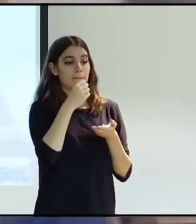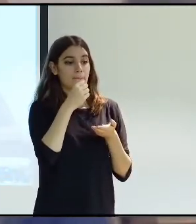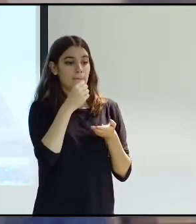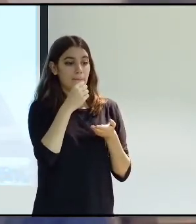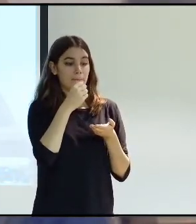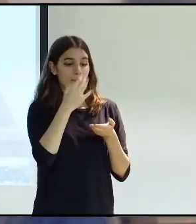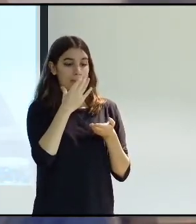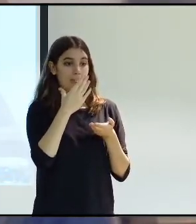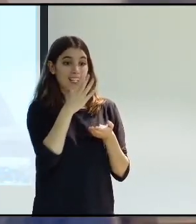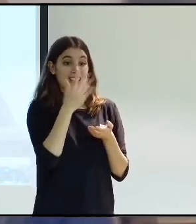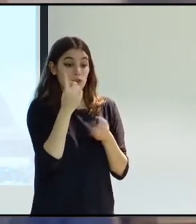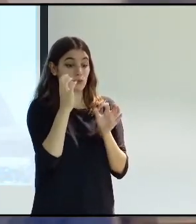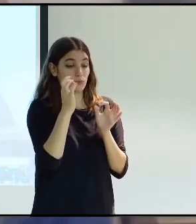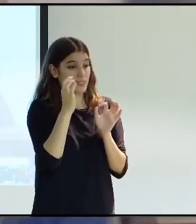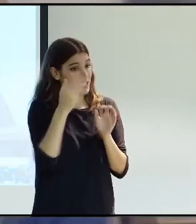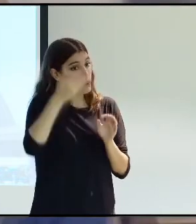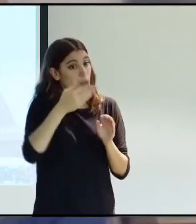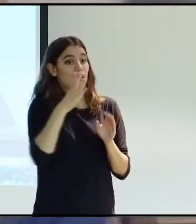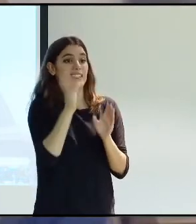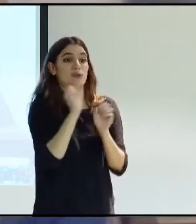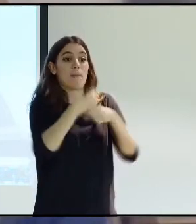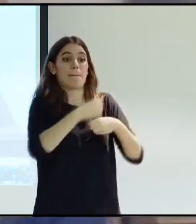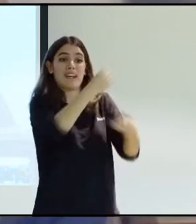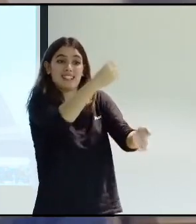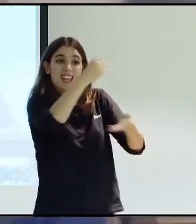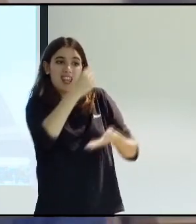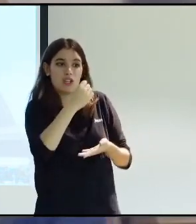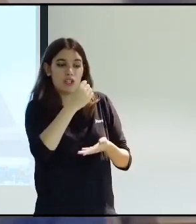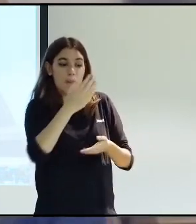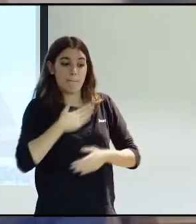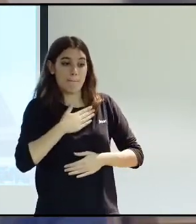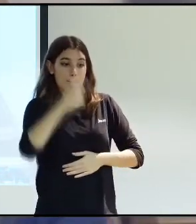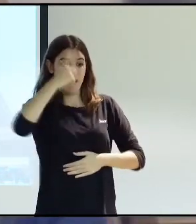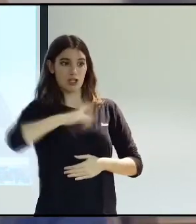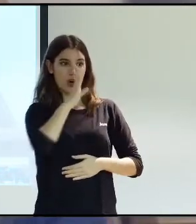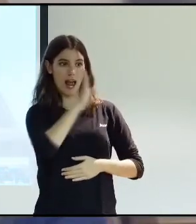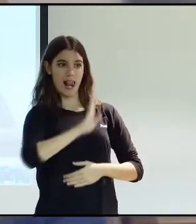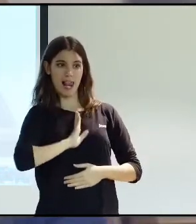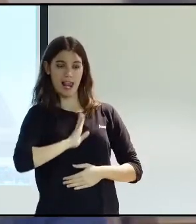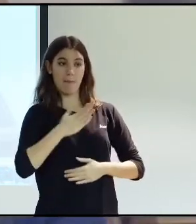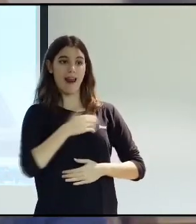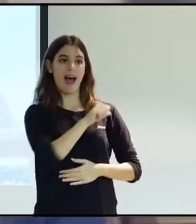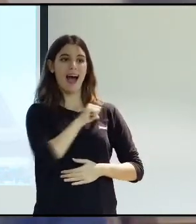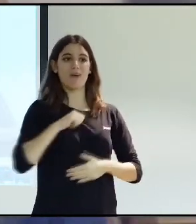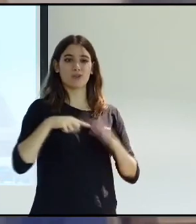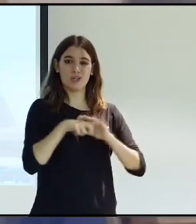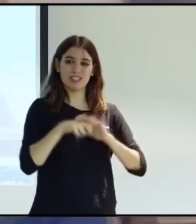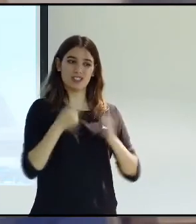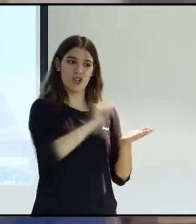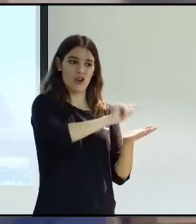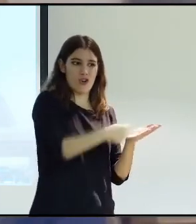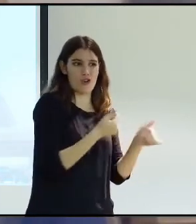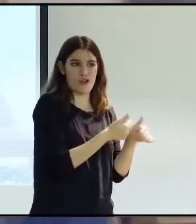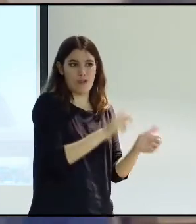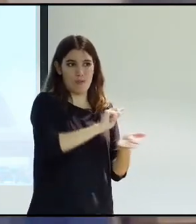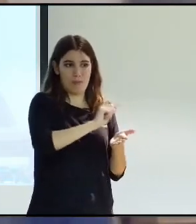living, and then, as I'm saying, and this is a provision for that person, for the